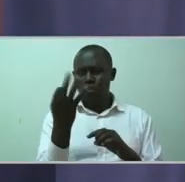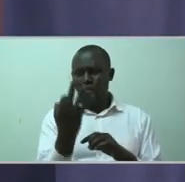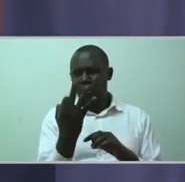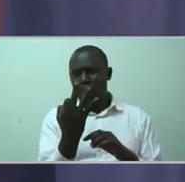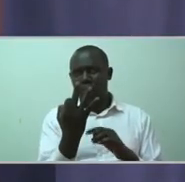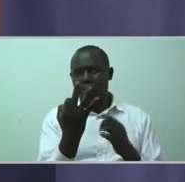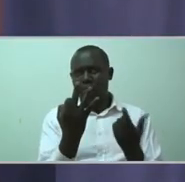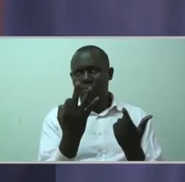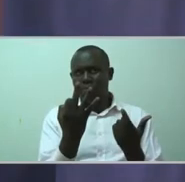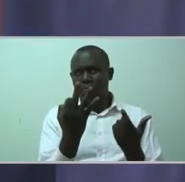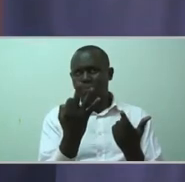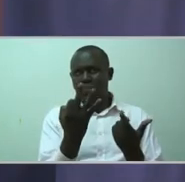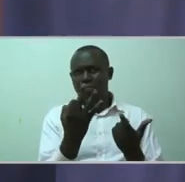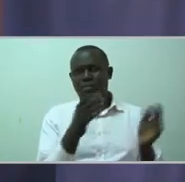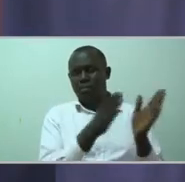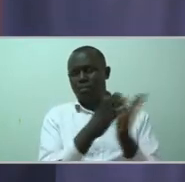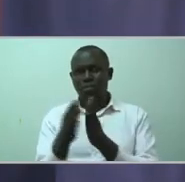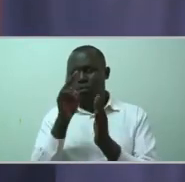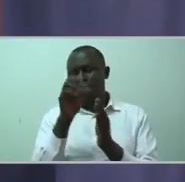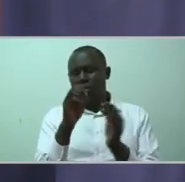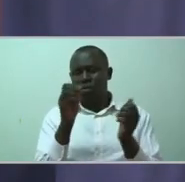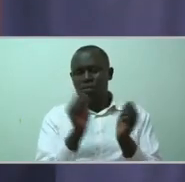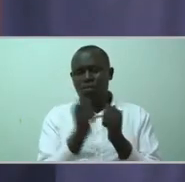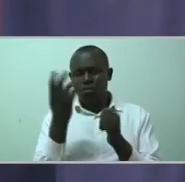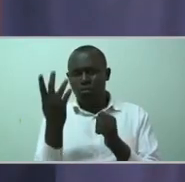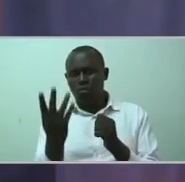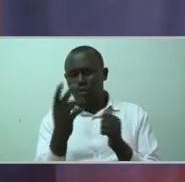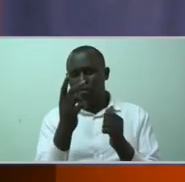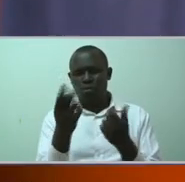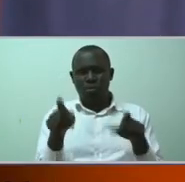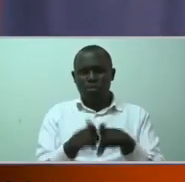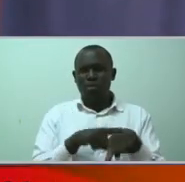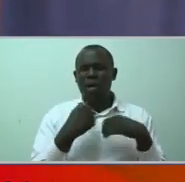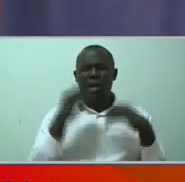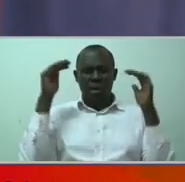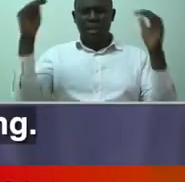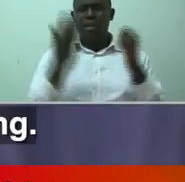Initially, I used to get a lot of support from my parents and that really made me feel so happy.